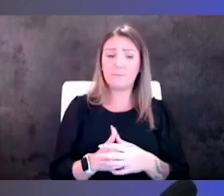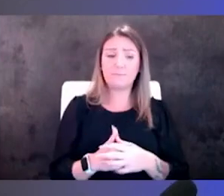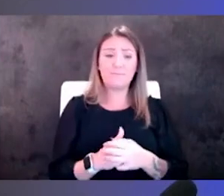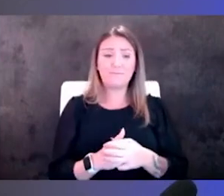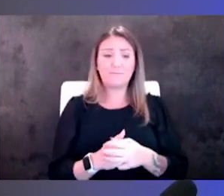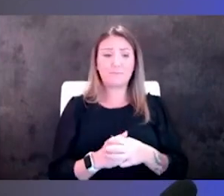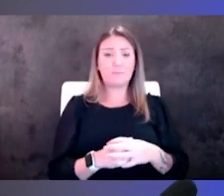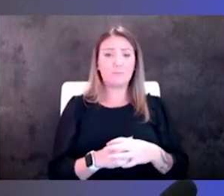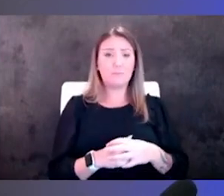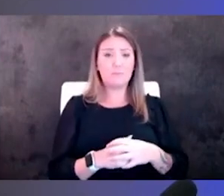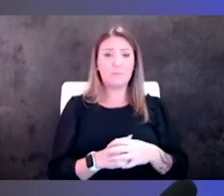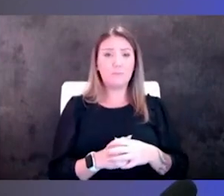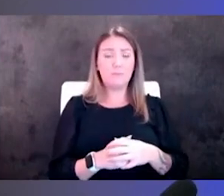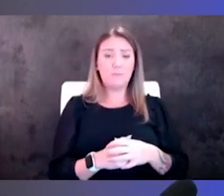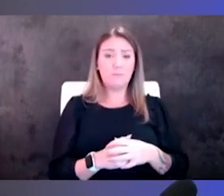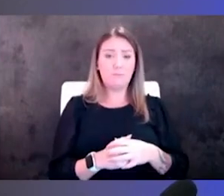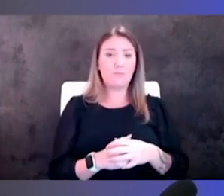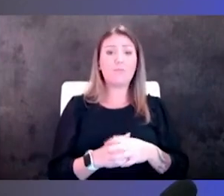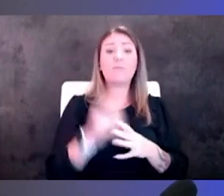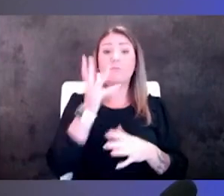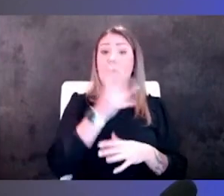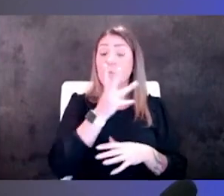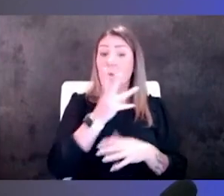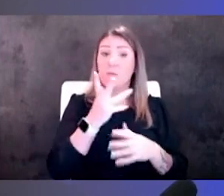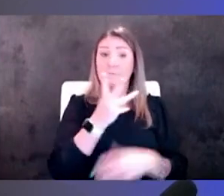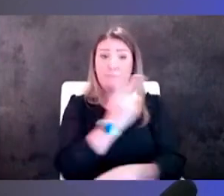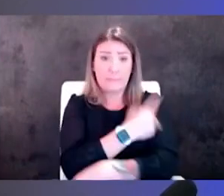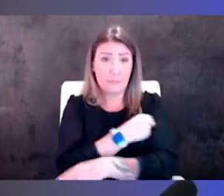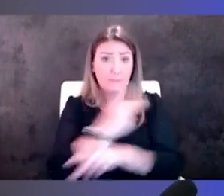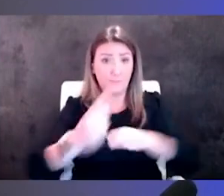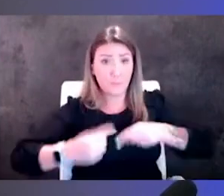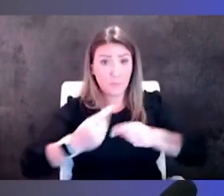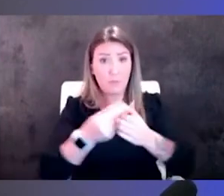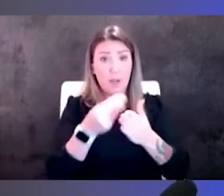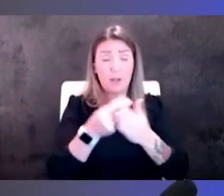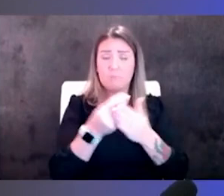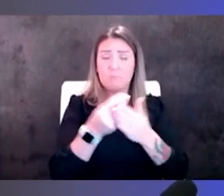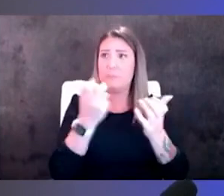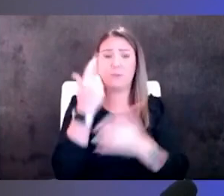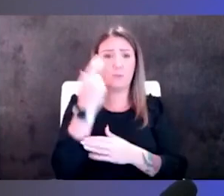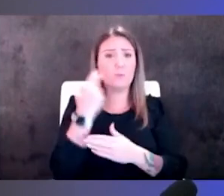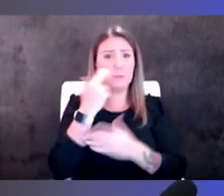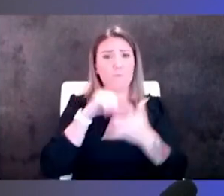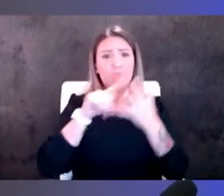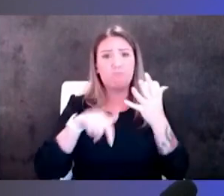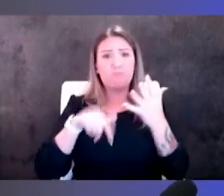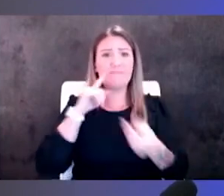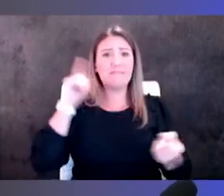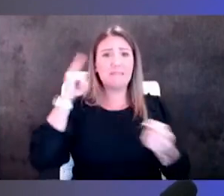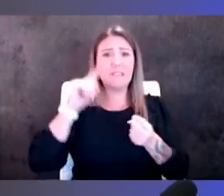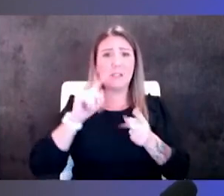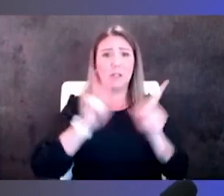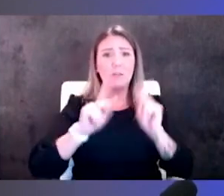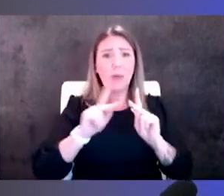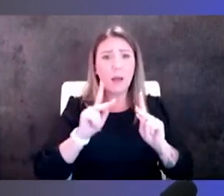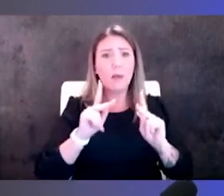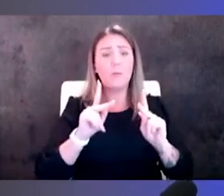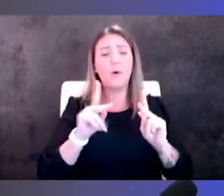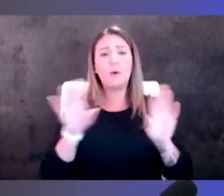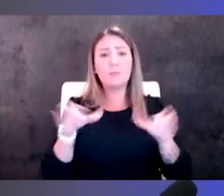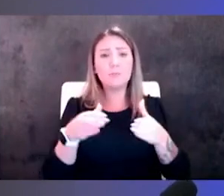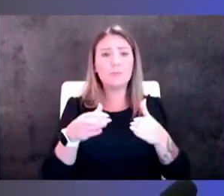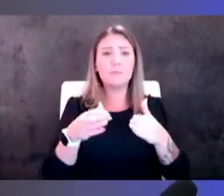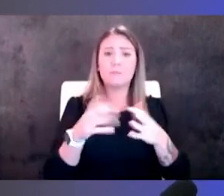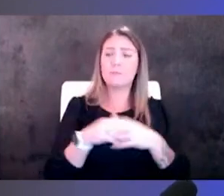rural hospitals that have struggled financially uh for a number of reasons a lot of it has to do with decreasing populations uh the move from